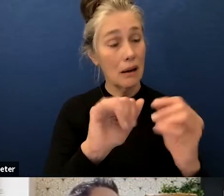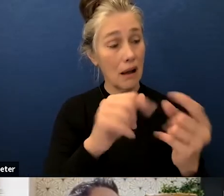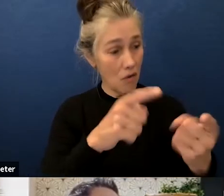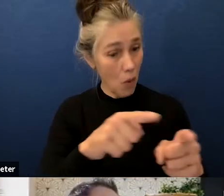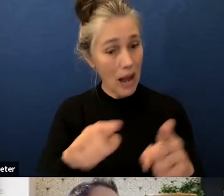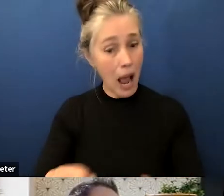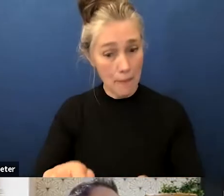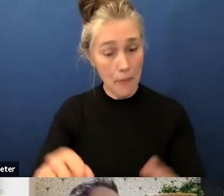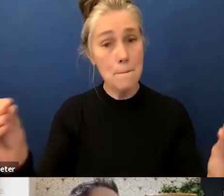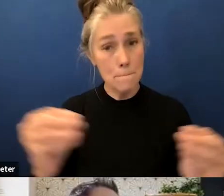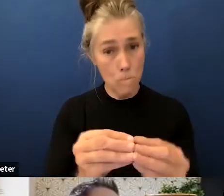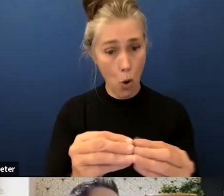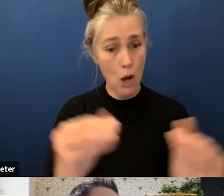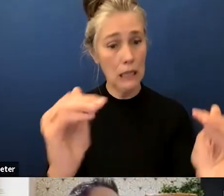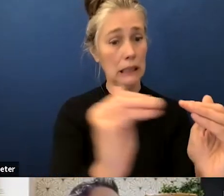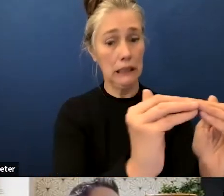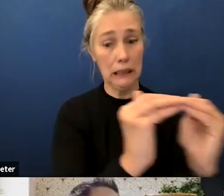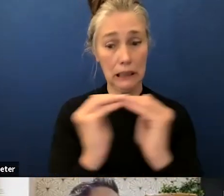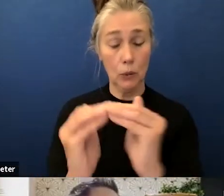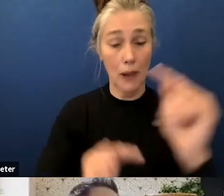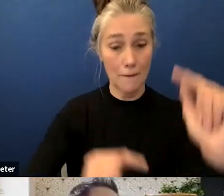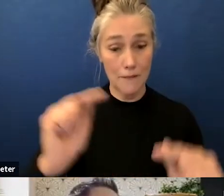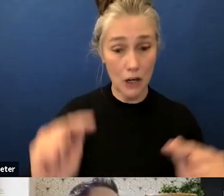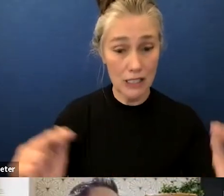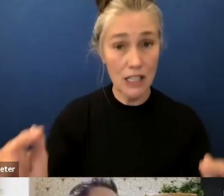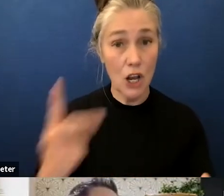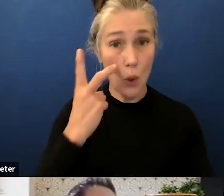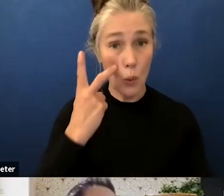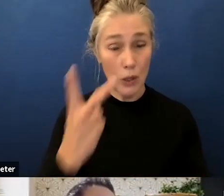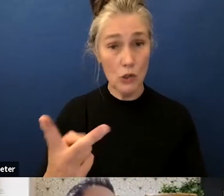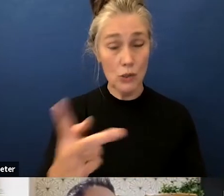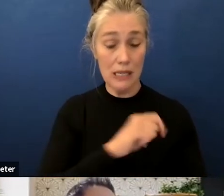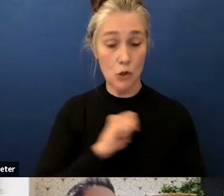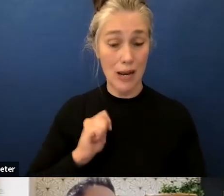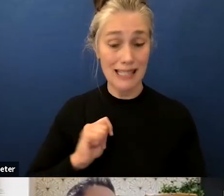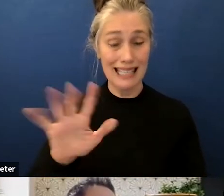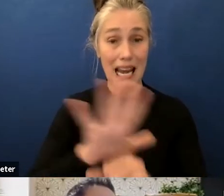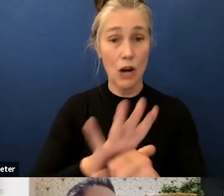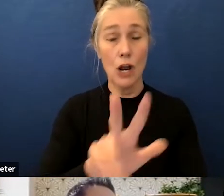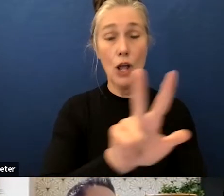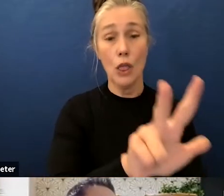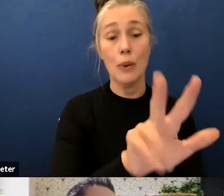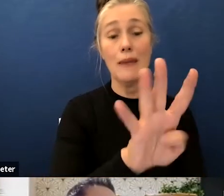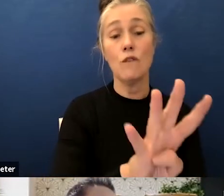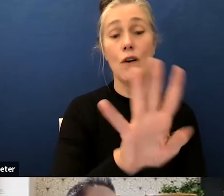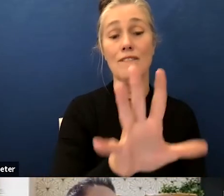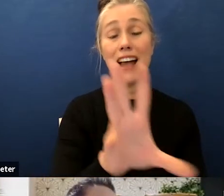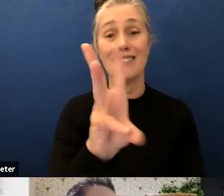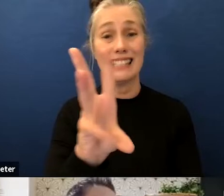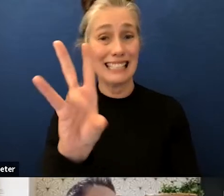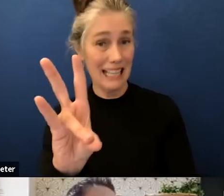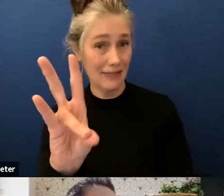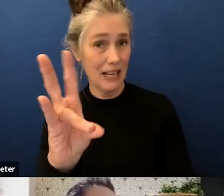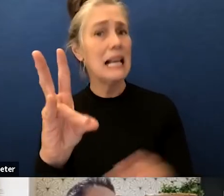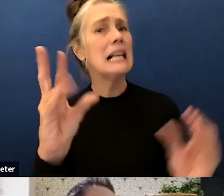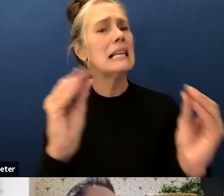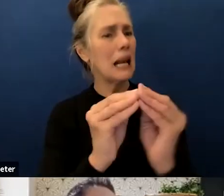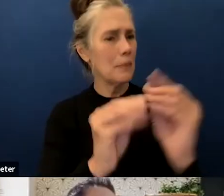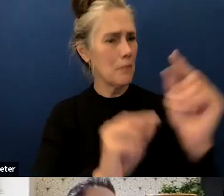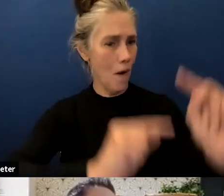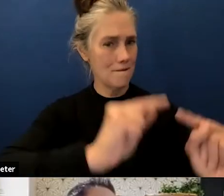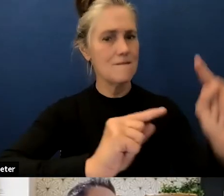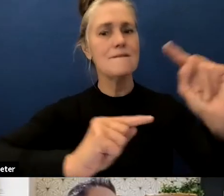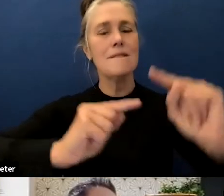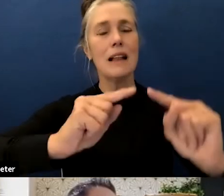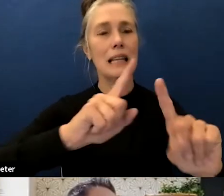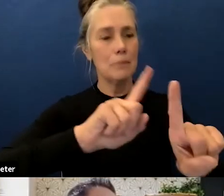more now when you look at trust area three four five six and seven uh there's a little bit more variation there and we still have